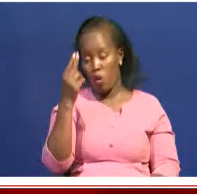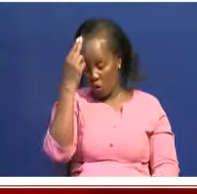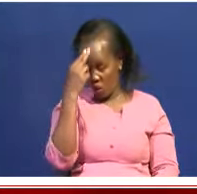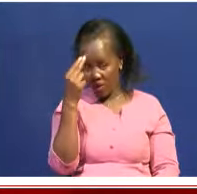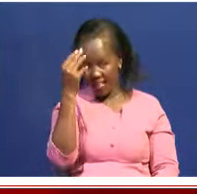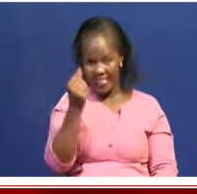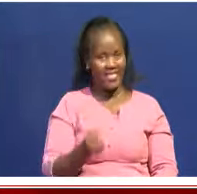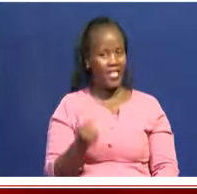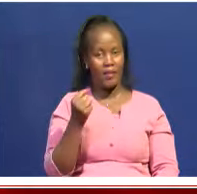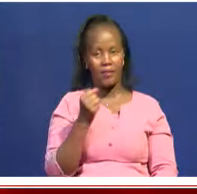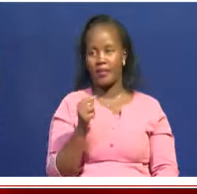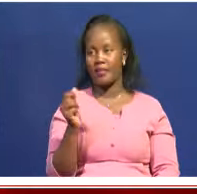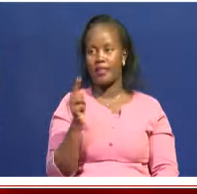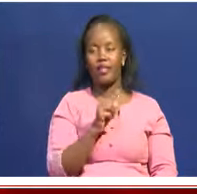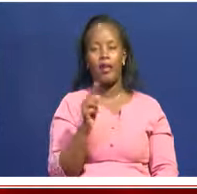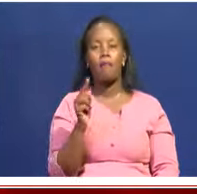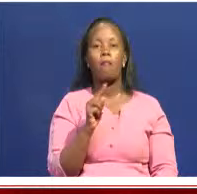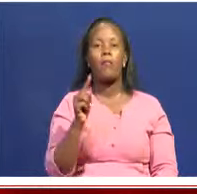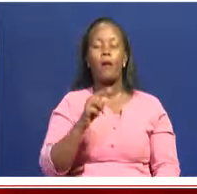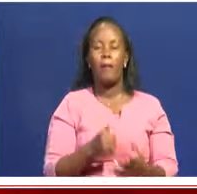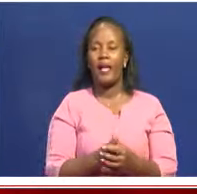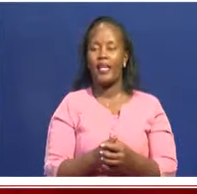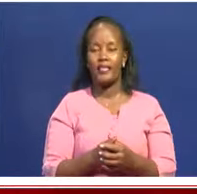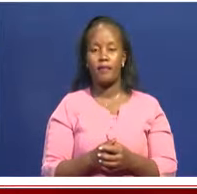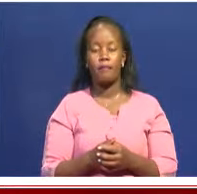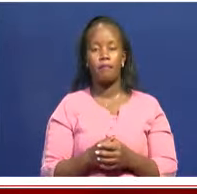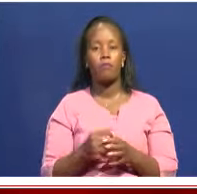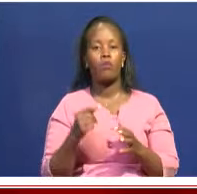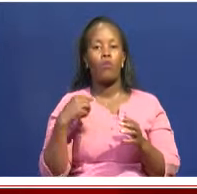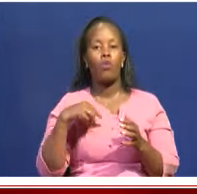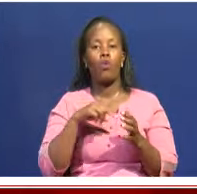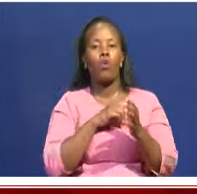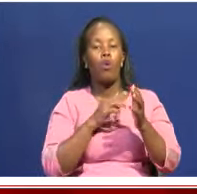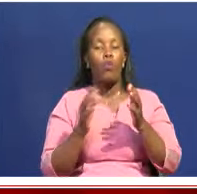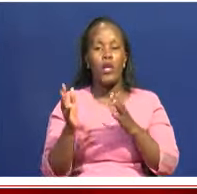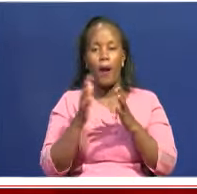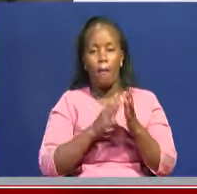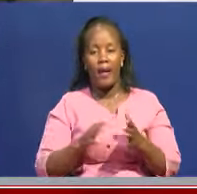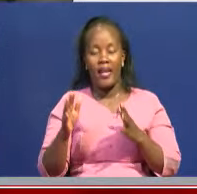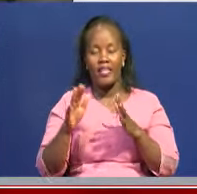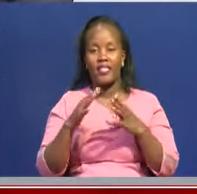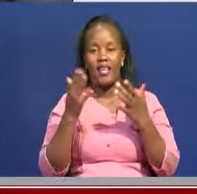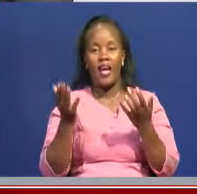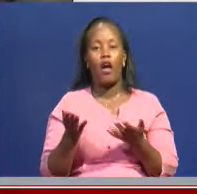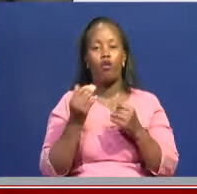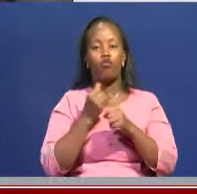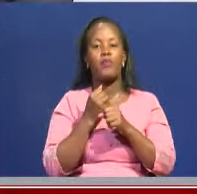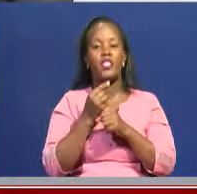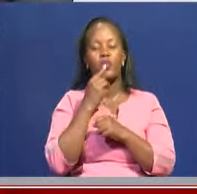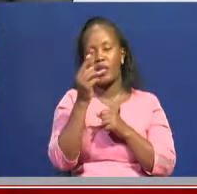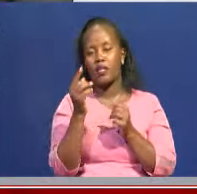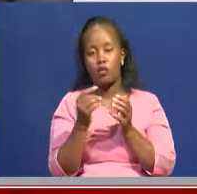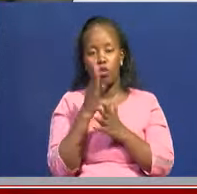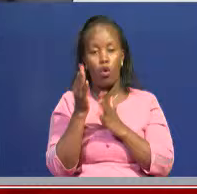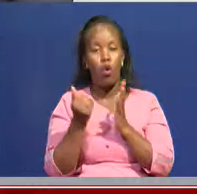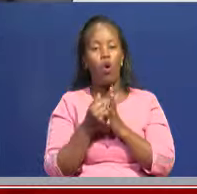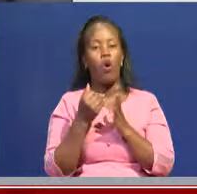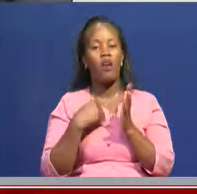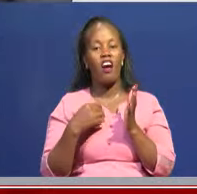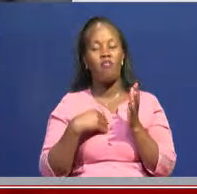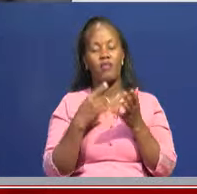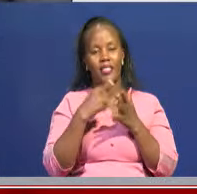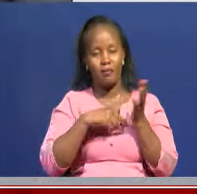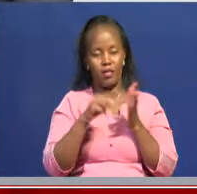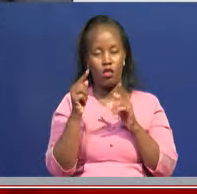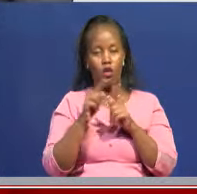or Lamu to buy that Kofia. We have a situation where we're coming up with an app called Sana'a App, an application where it's an online application where you can